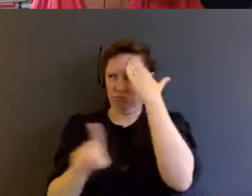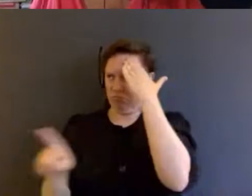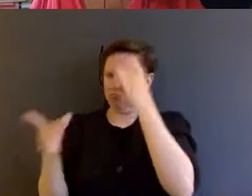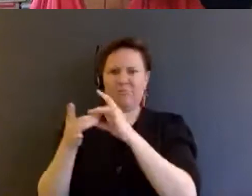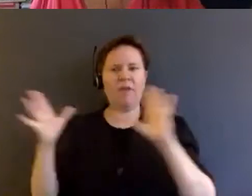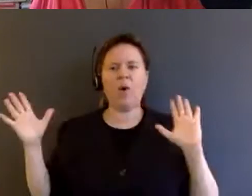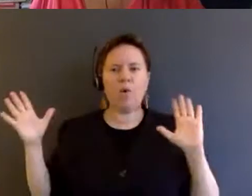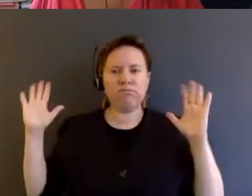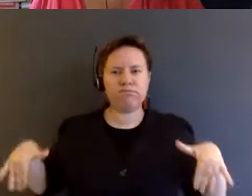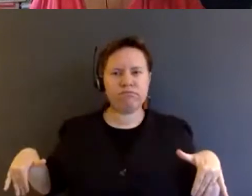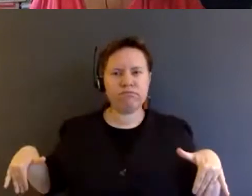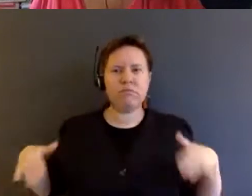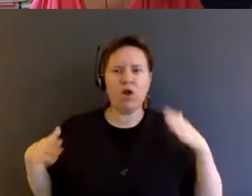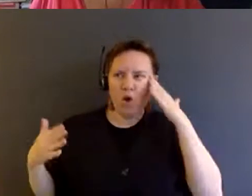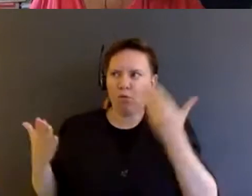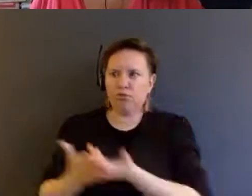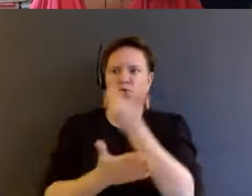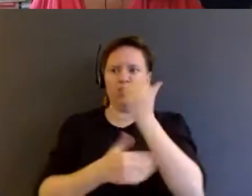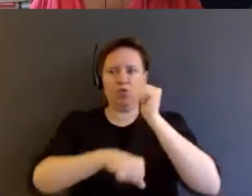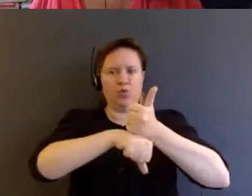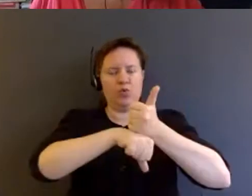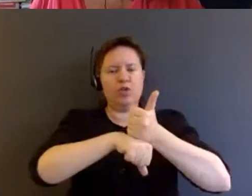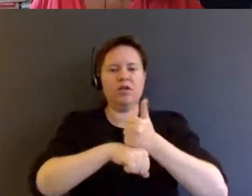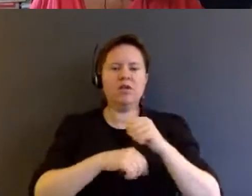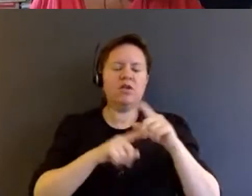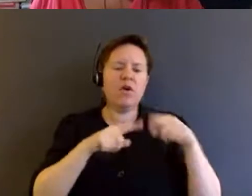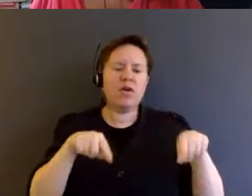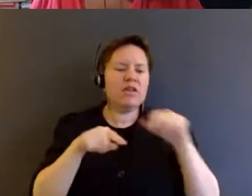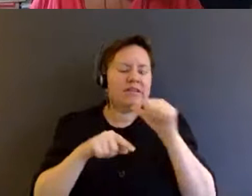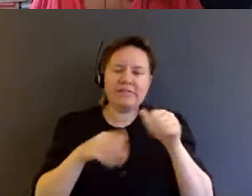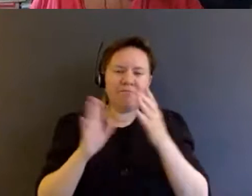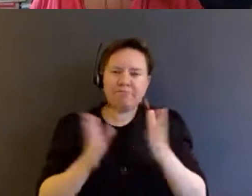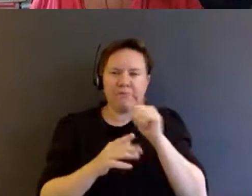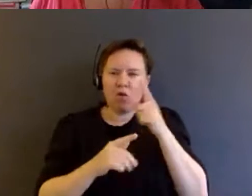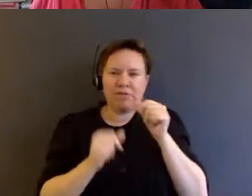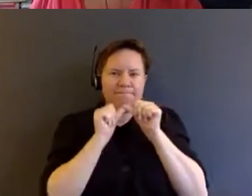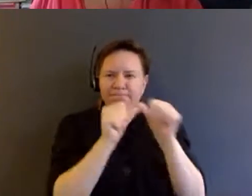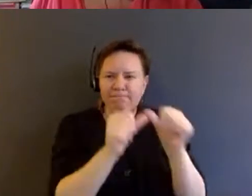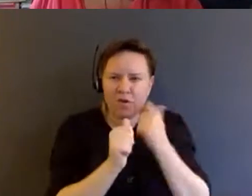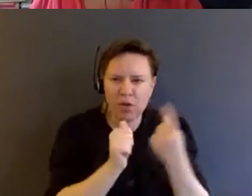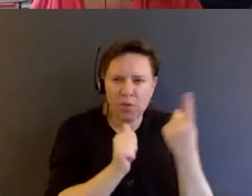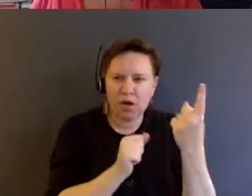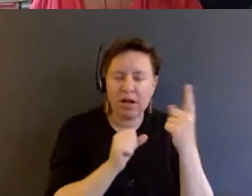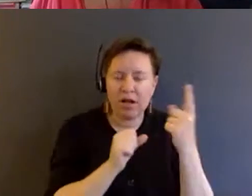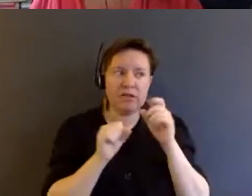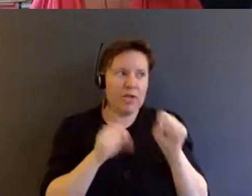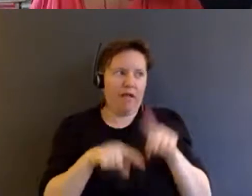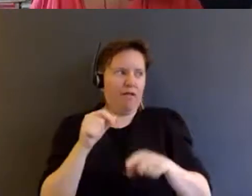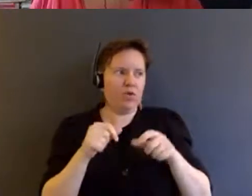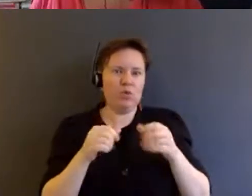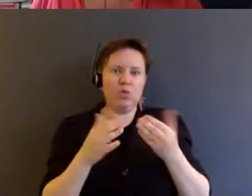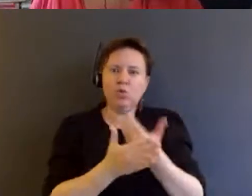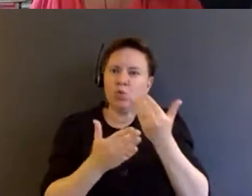Only when the institutional model is no longer viable for anyone can new alternatives grow, get